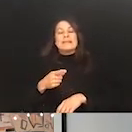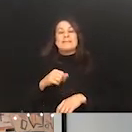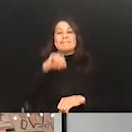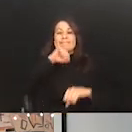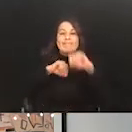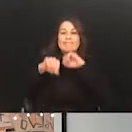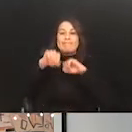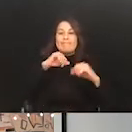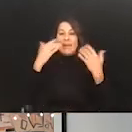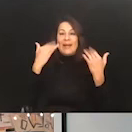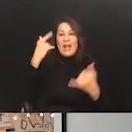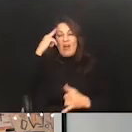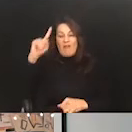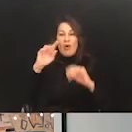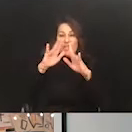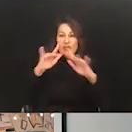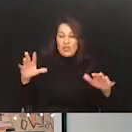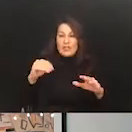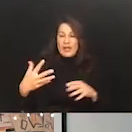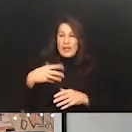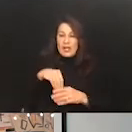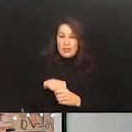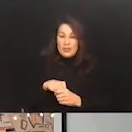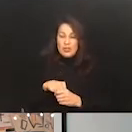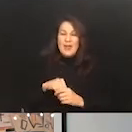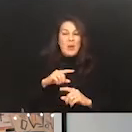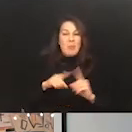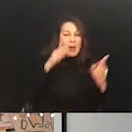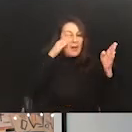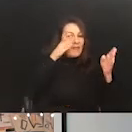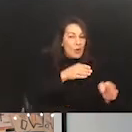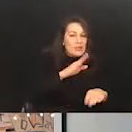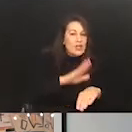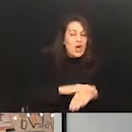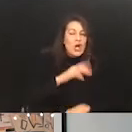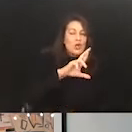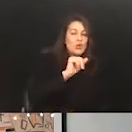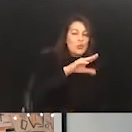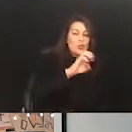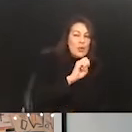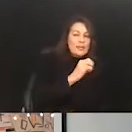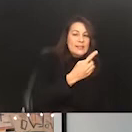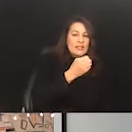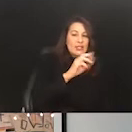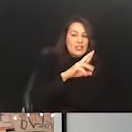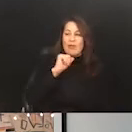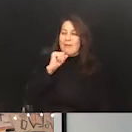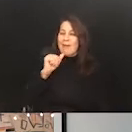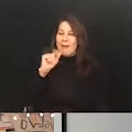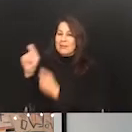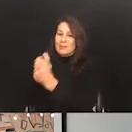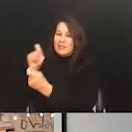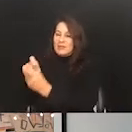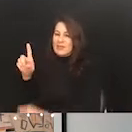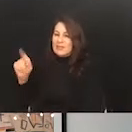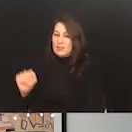diversity and inclusion initiatives on race and gender, not so much disability. And it's engaged community. I think, you know, many of you getting